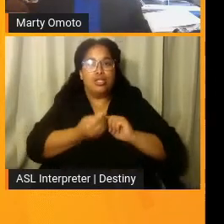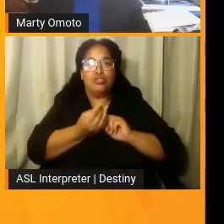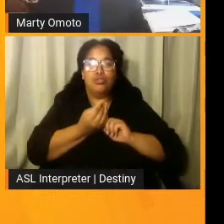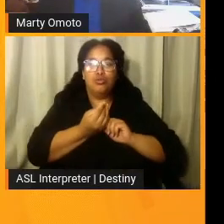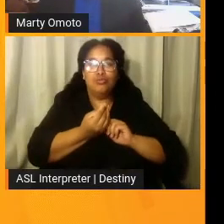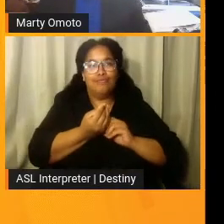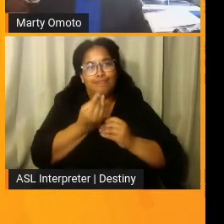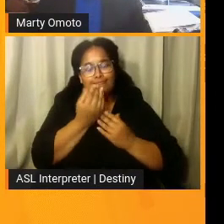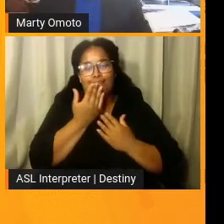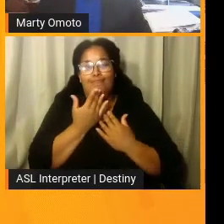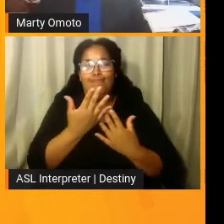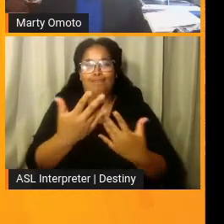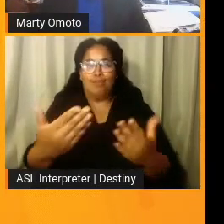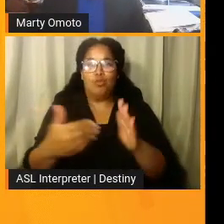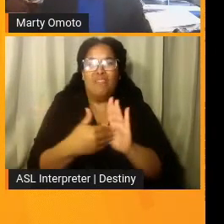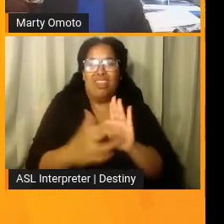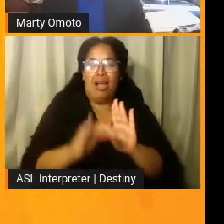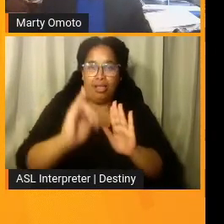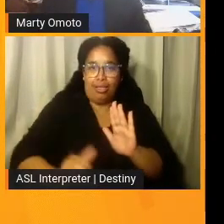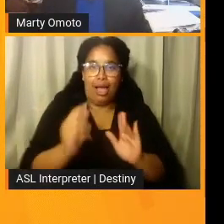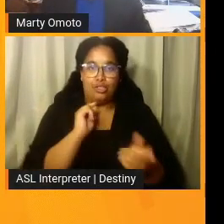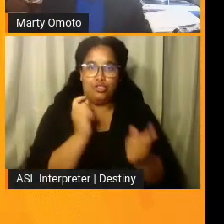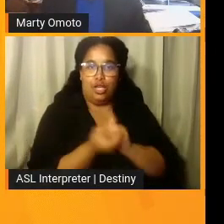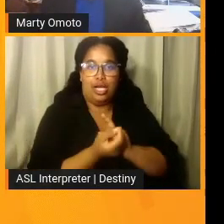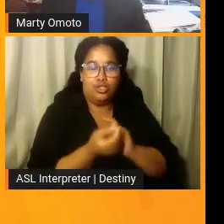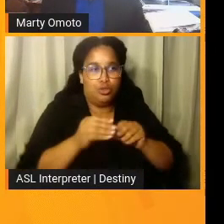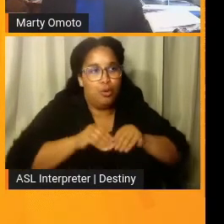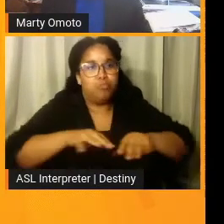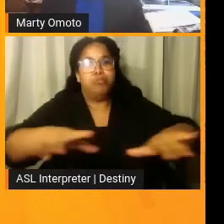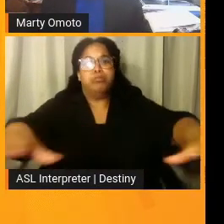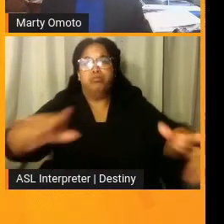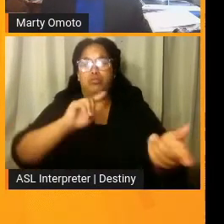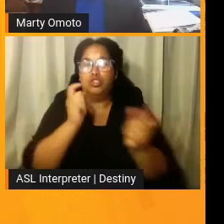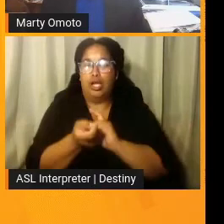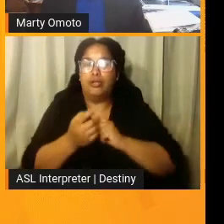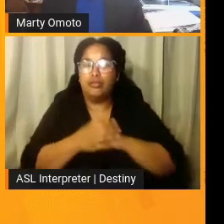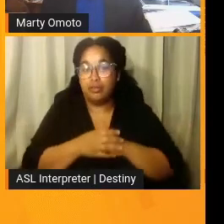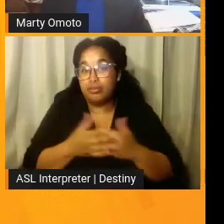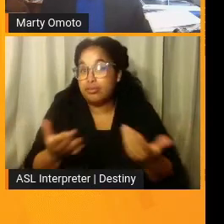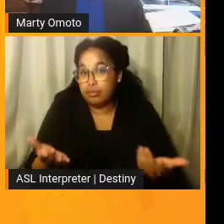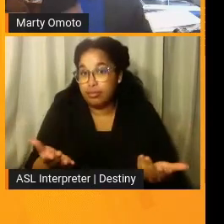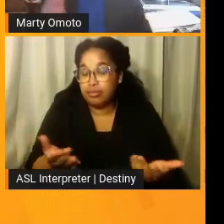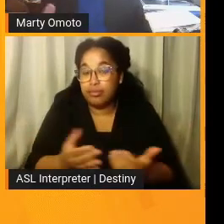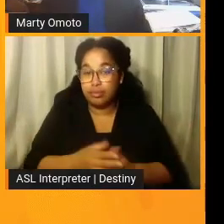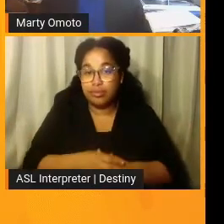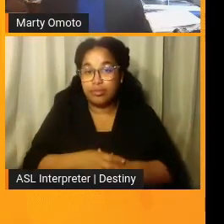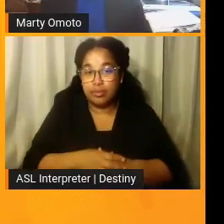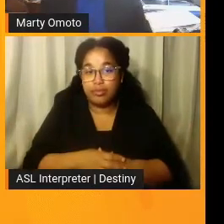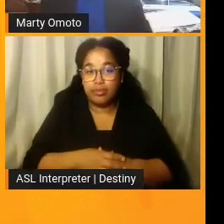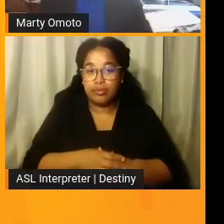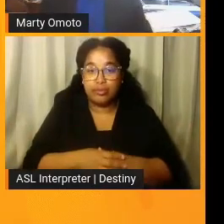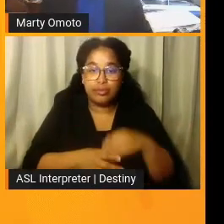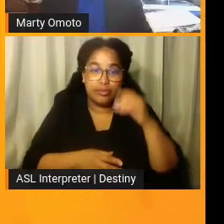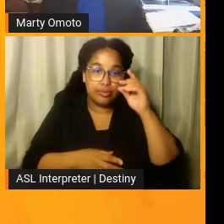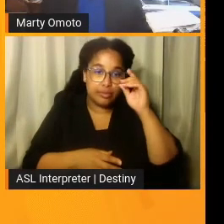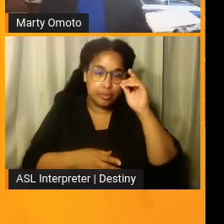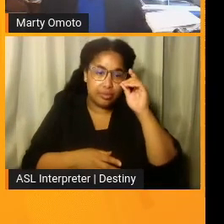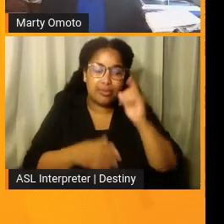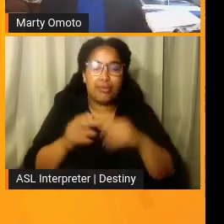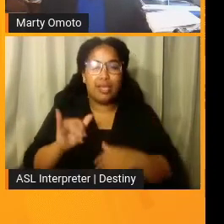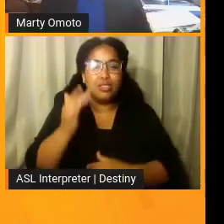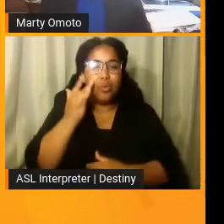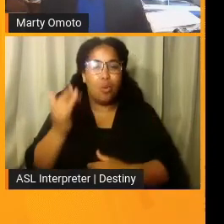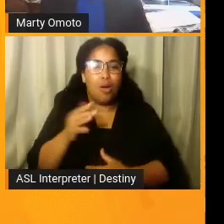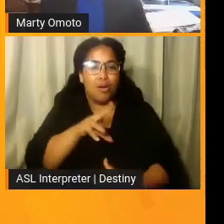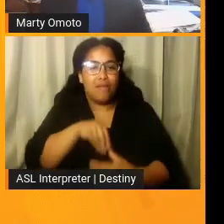to all change and that, you know, the cause change in others. And, uh, that's why we're doing this